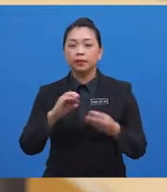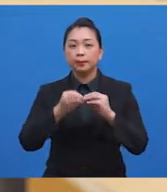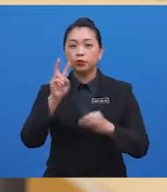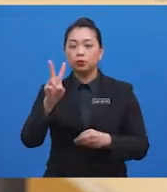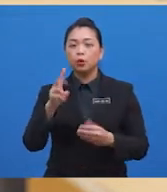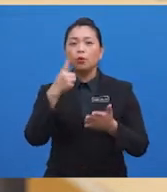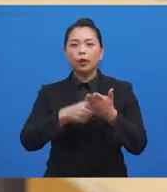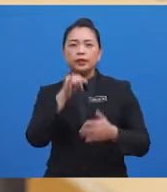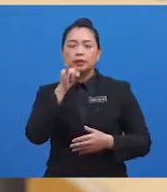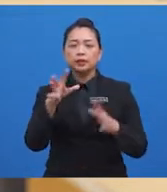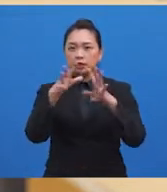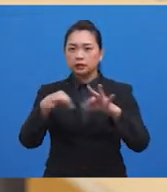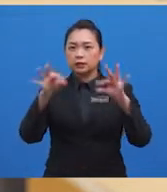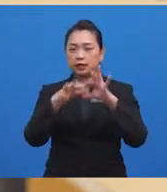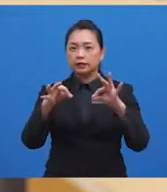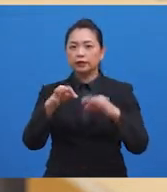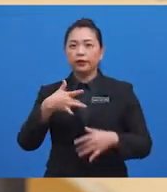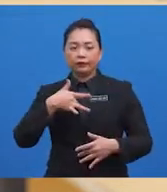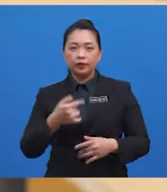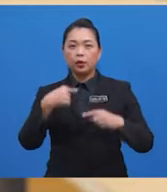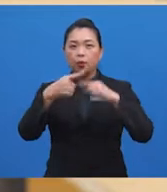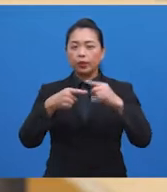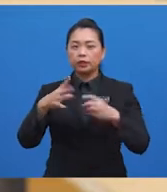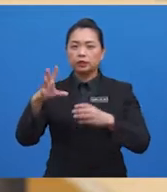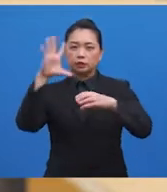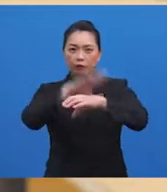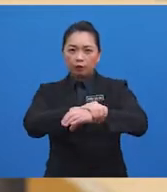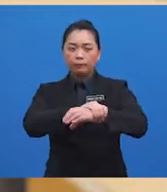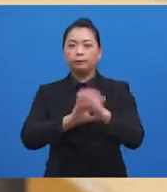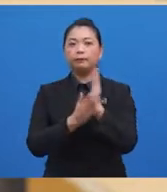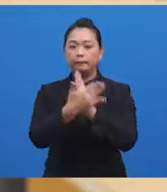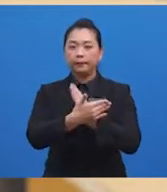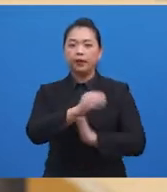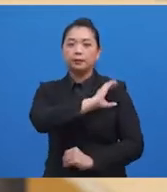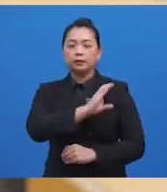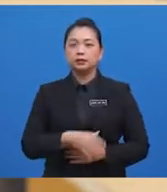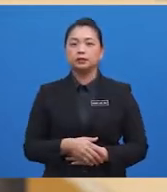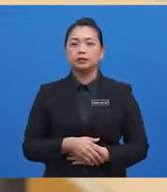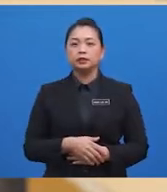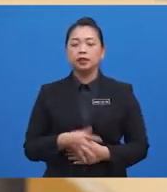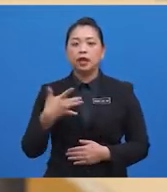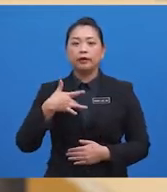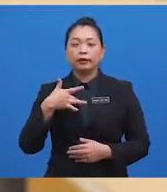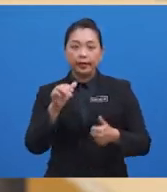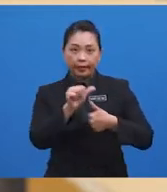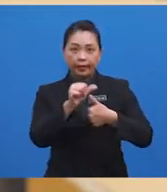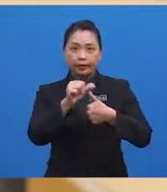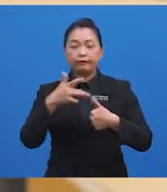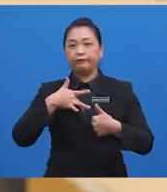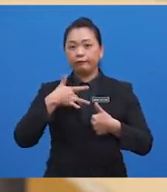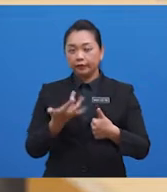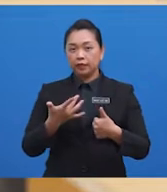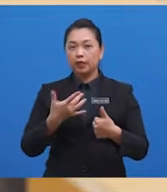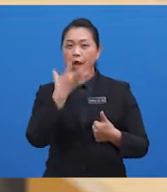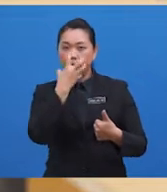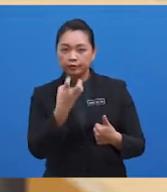were the narrator's feelings once he was caught by the Drug Enforcement Agency? Is it A, a feeling of anger and resentment